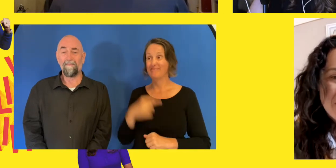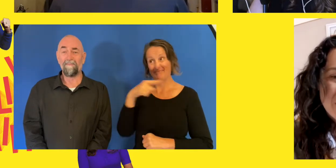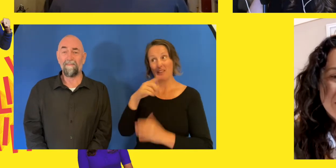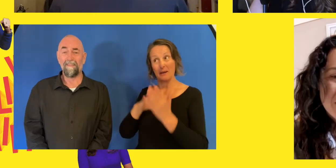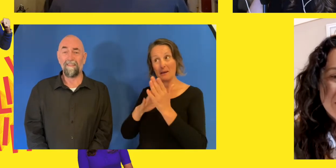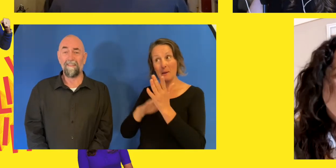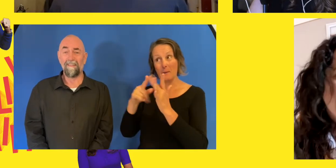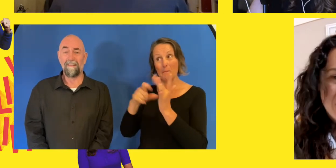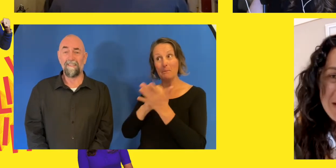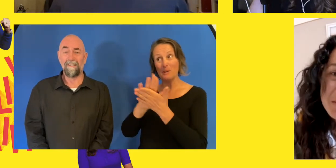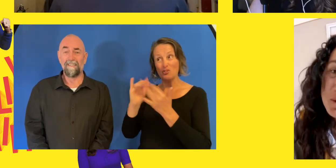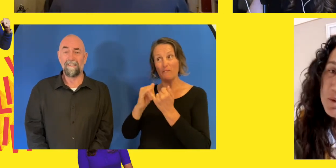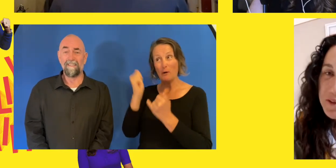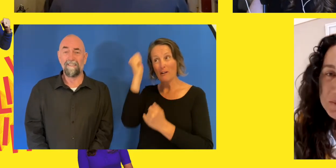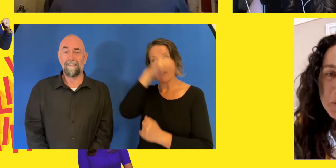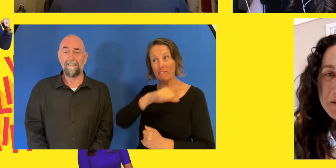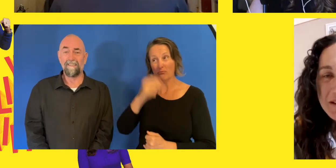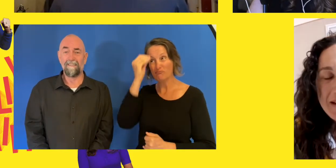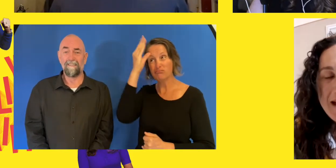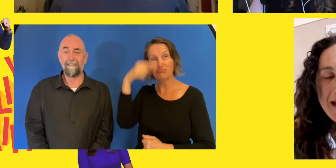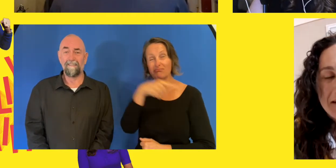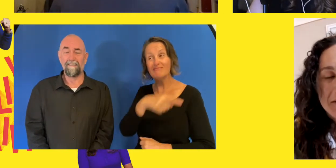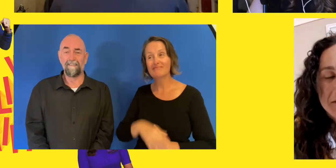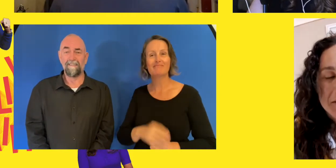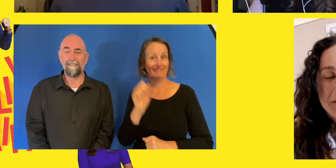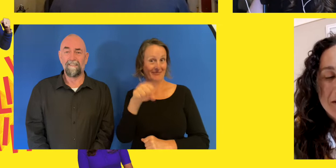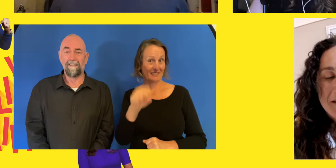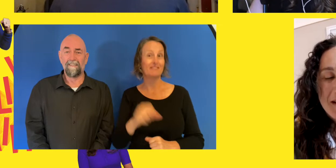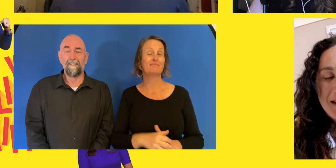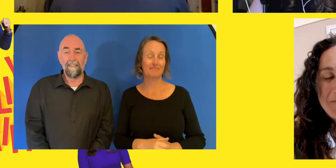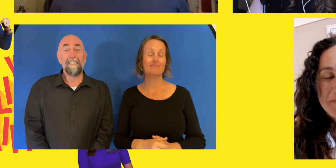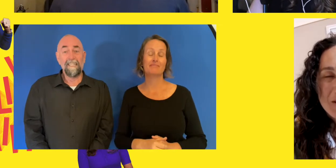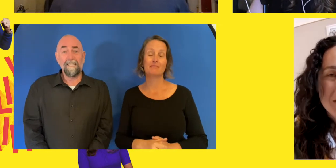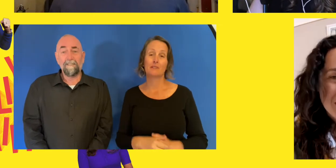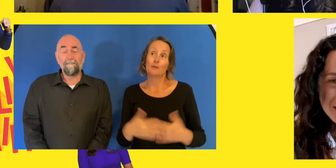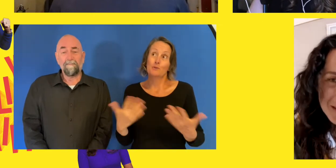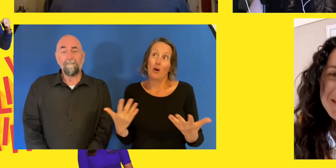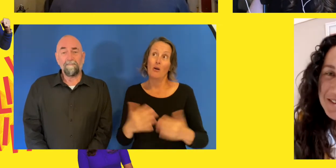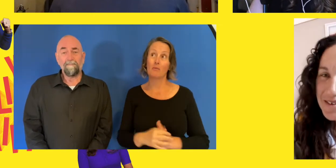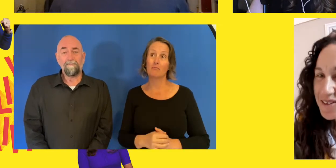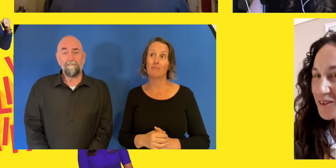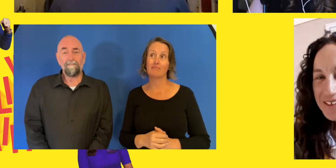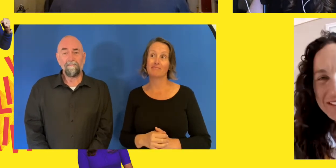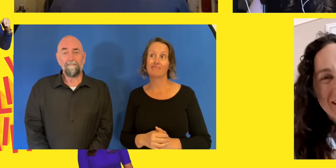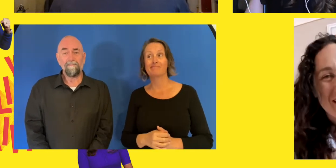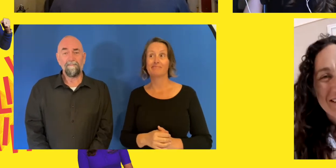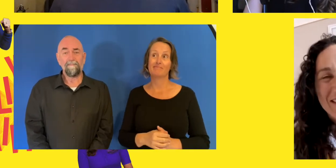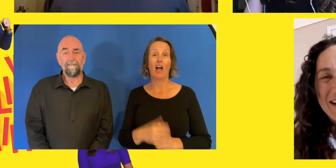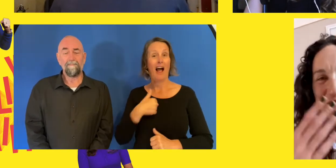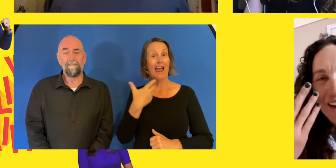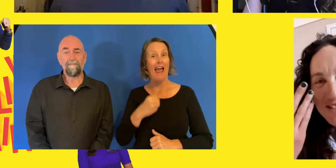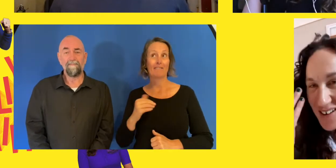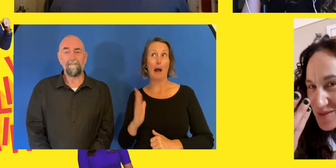compete for the first time and fall in love even more with the sport and, um, a lot of tears, a lot of tears.